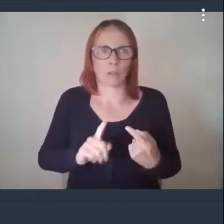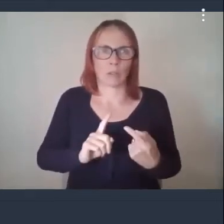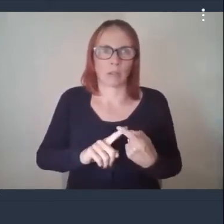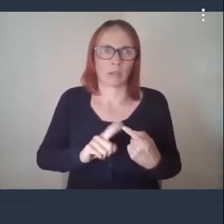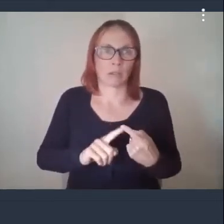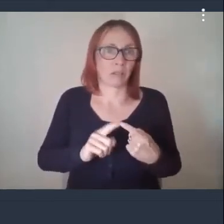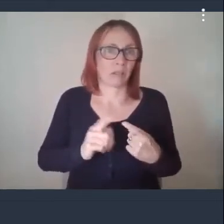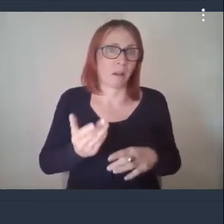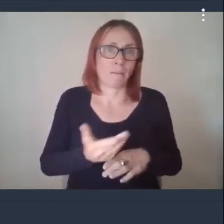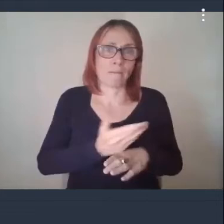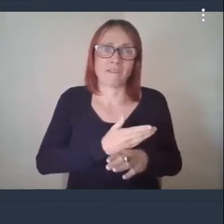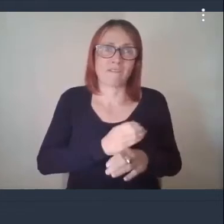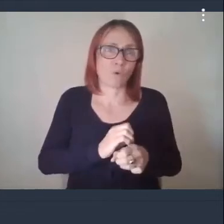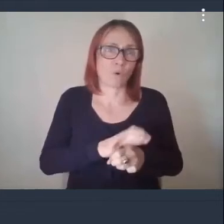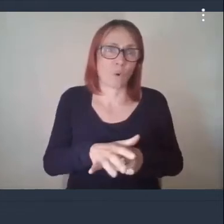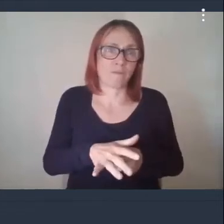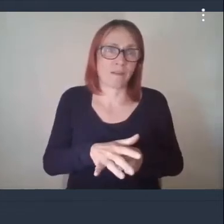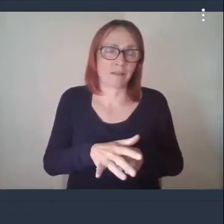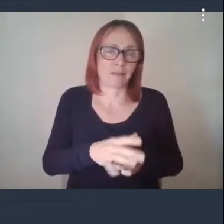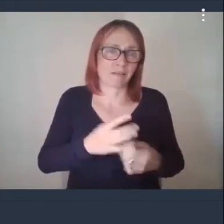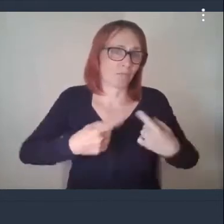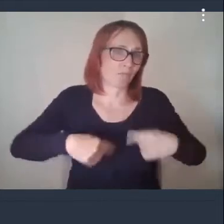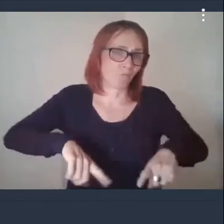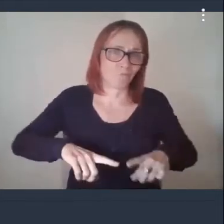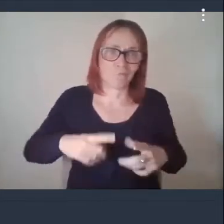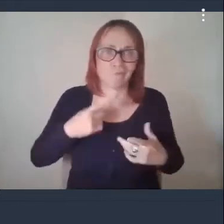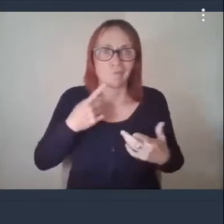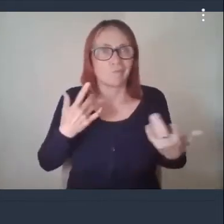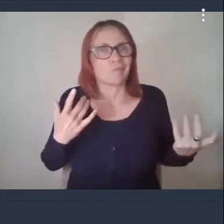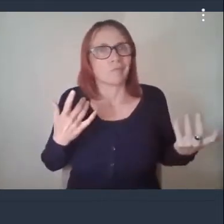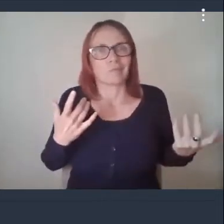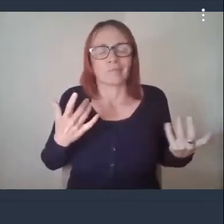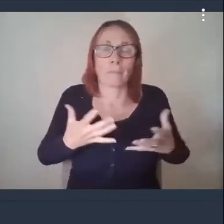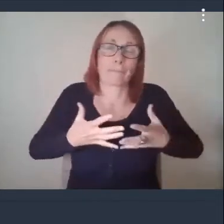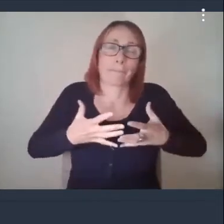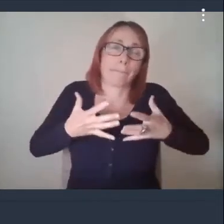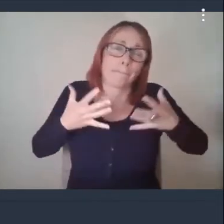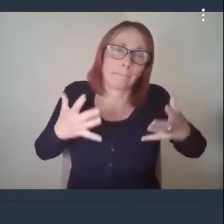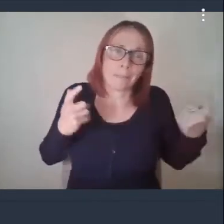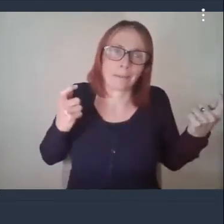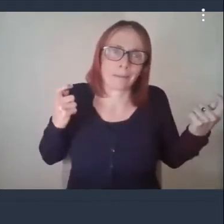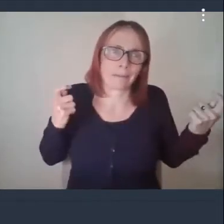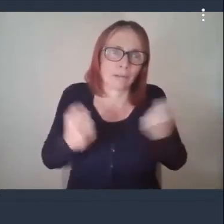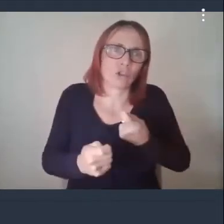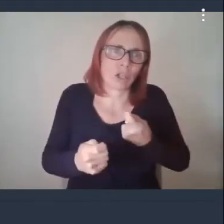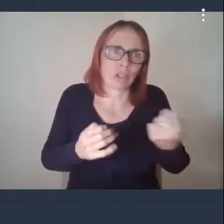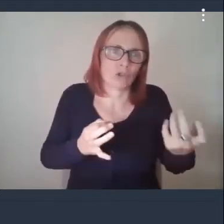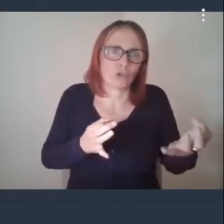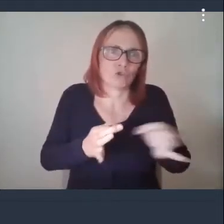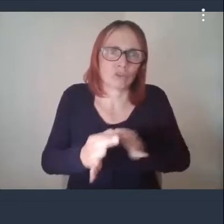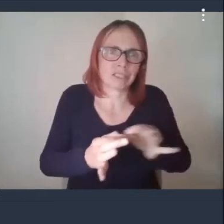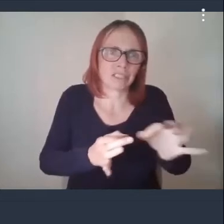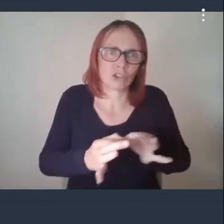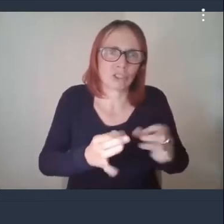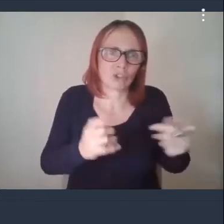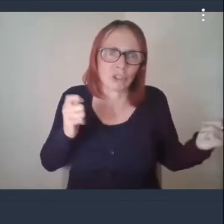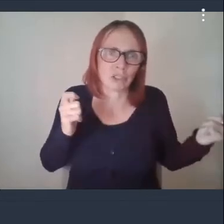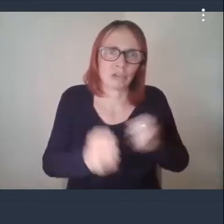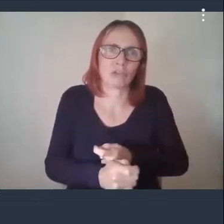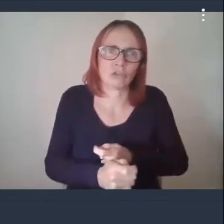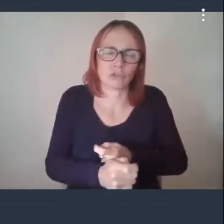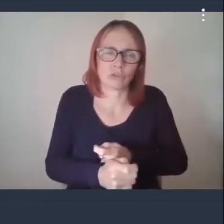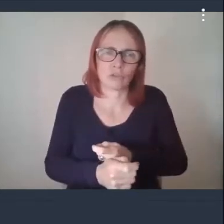cover 19 we were dealing with a big change strategically and how we operated um